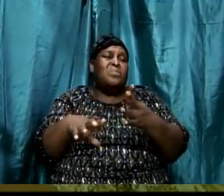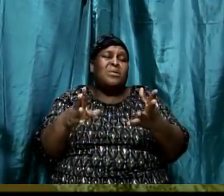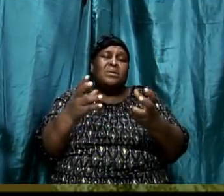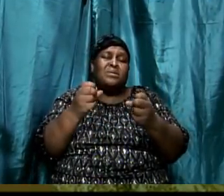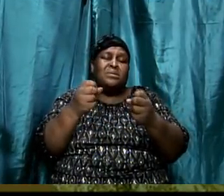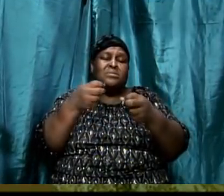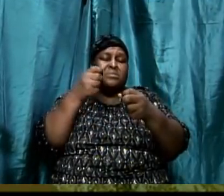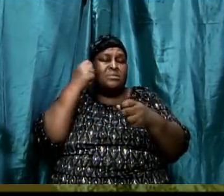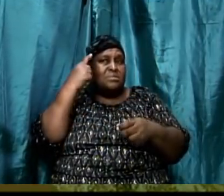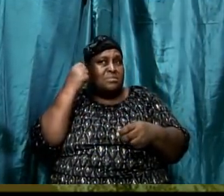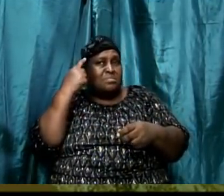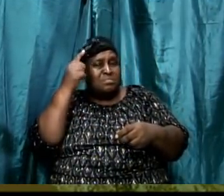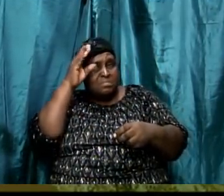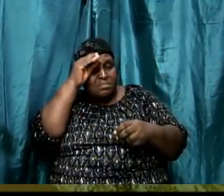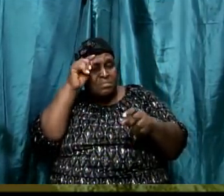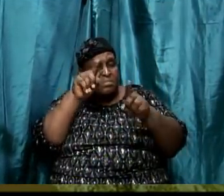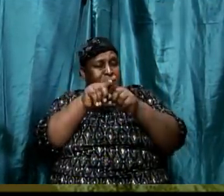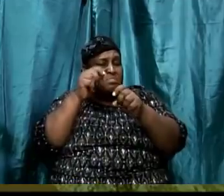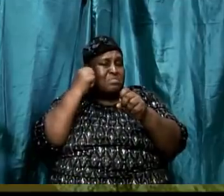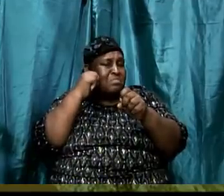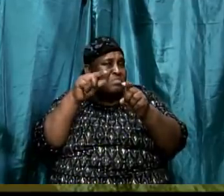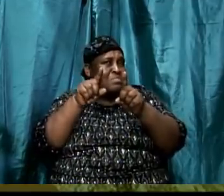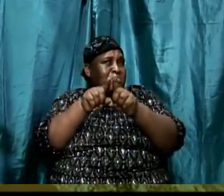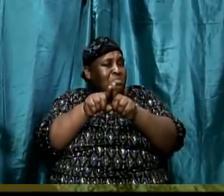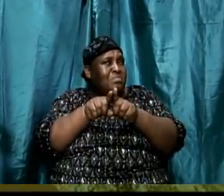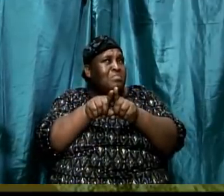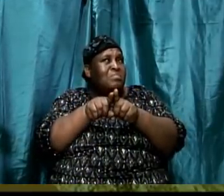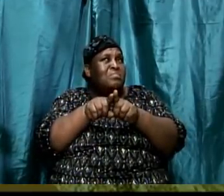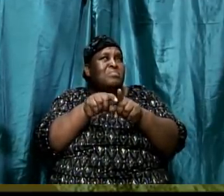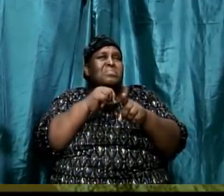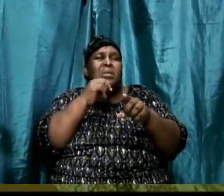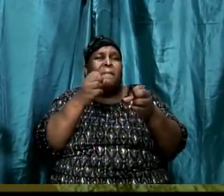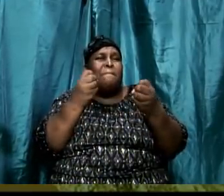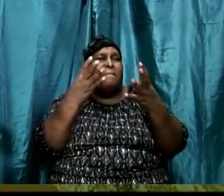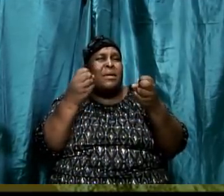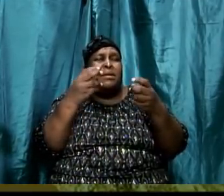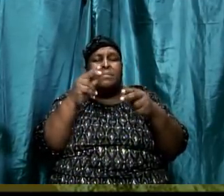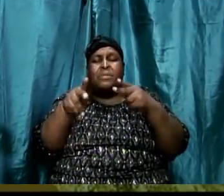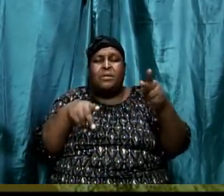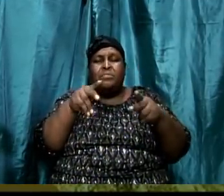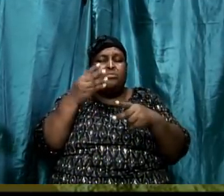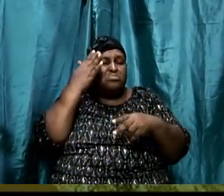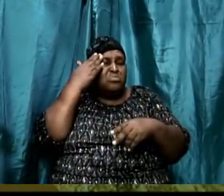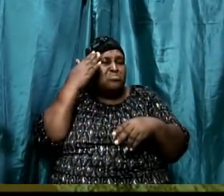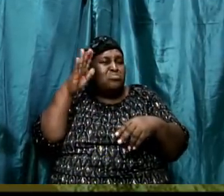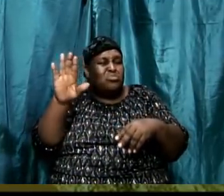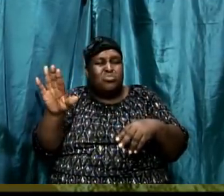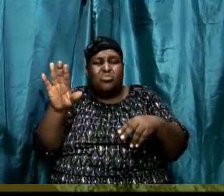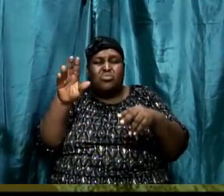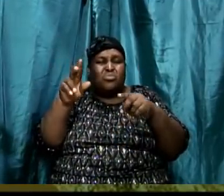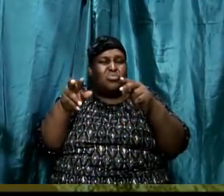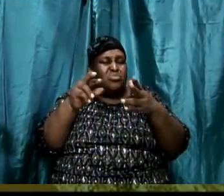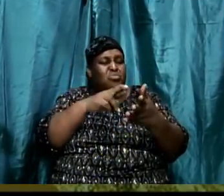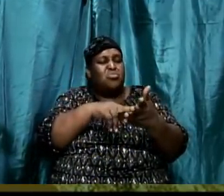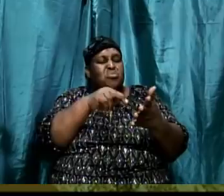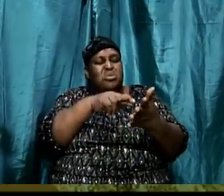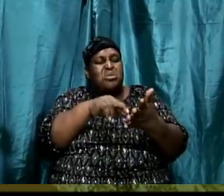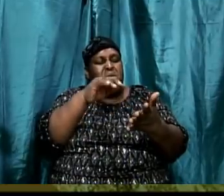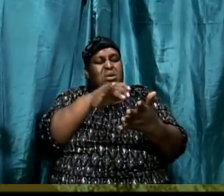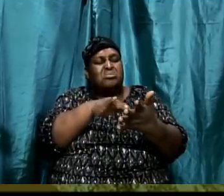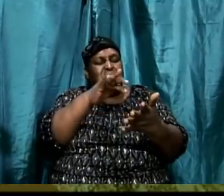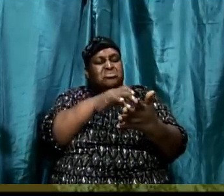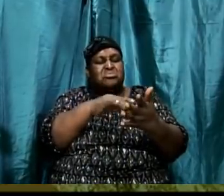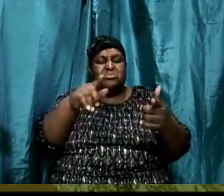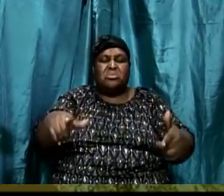praise God, brothers and sisters, is that many people do not read the Bible. Or many people do not study or